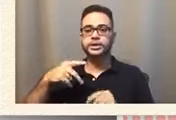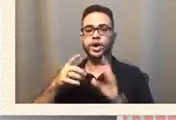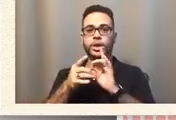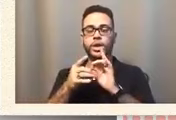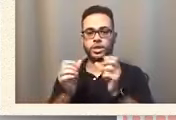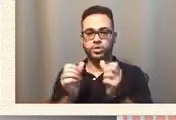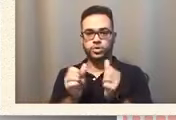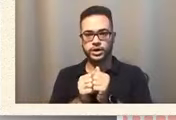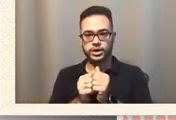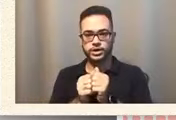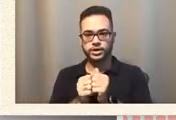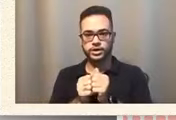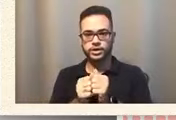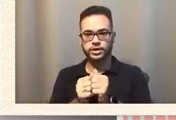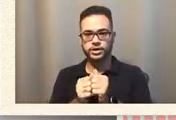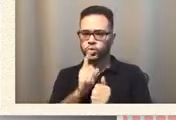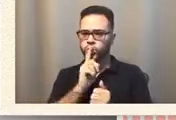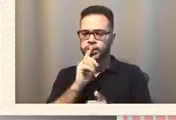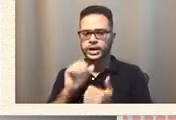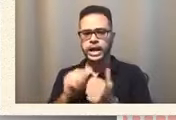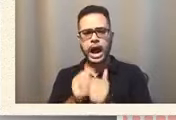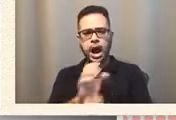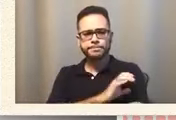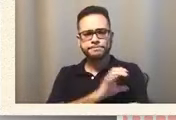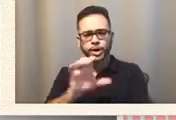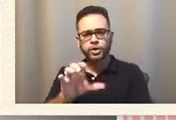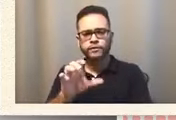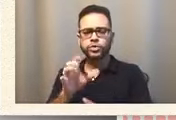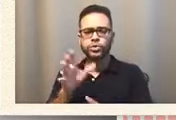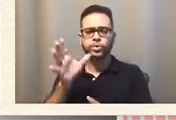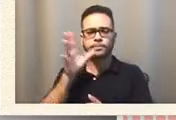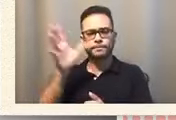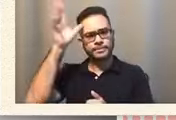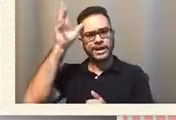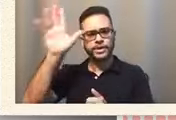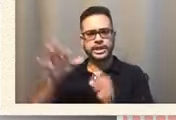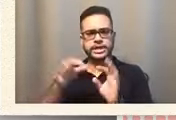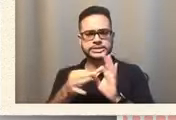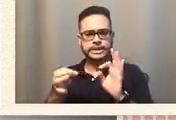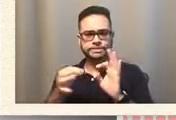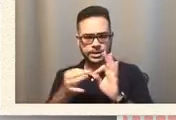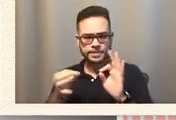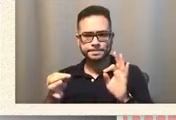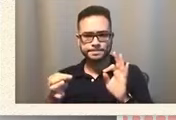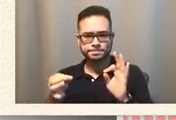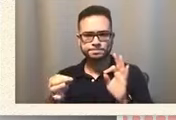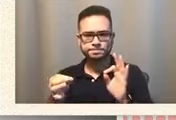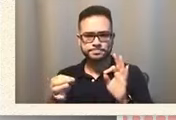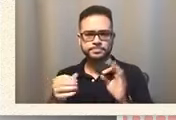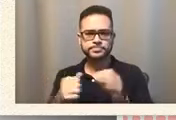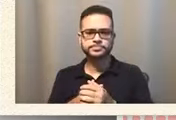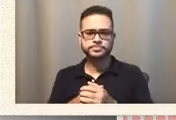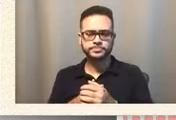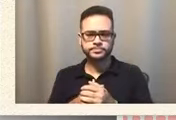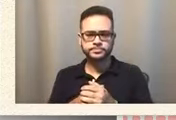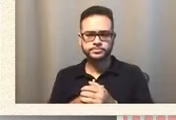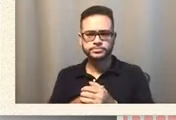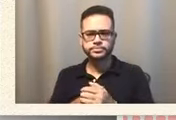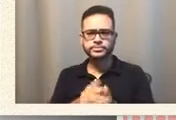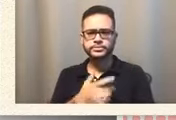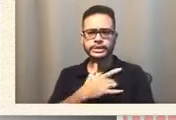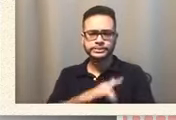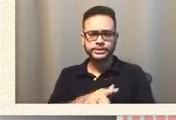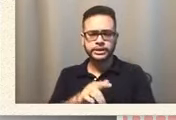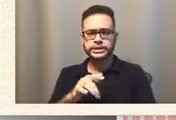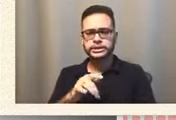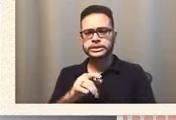powerful that parent's statement is. Mm-hmm. Exactly. parents usually do not. They have one